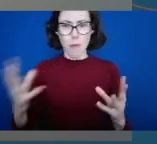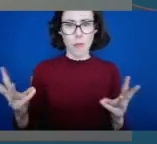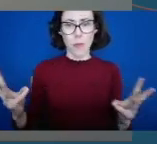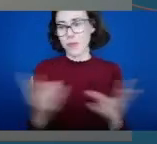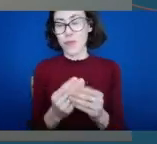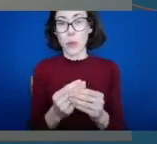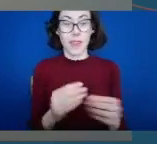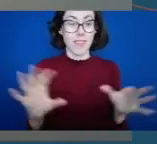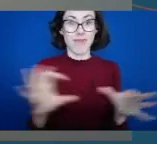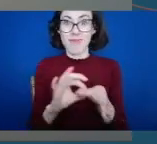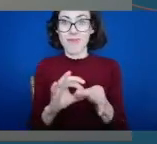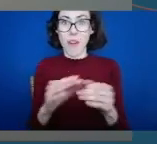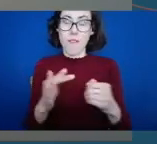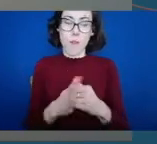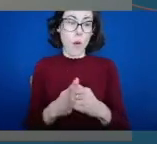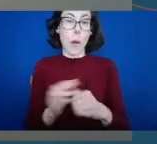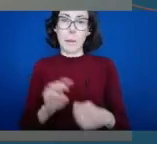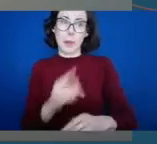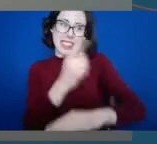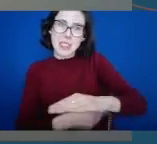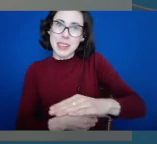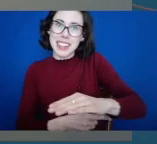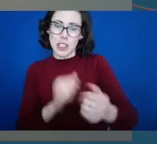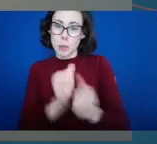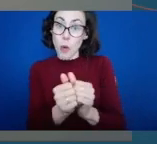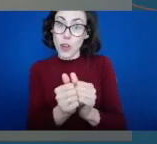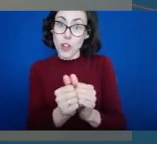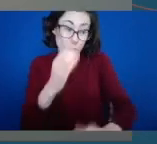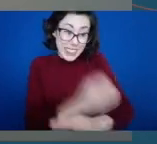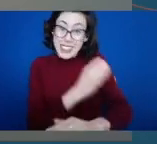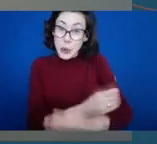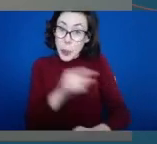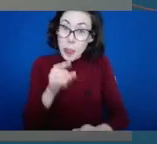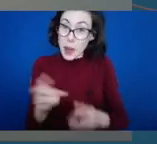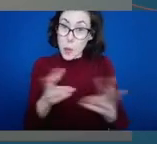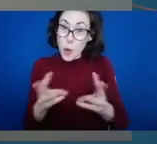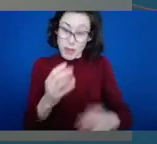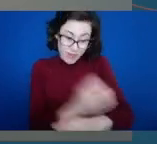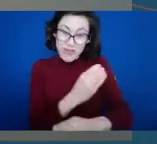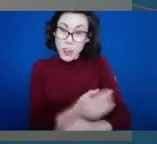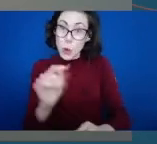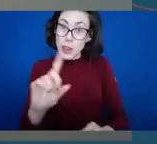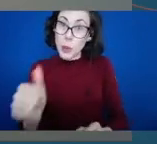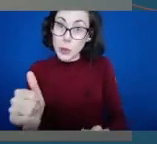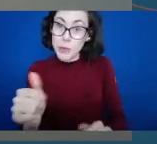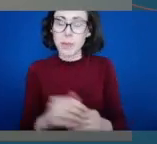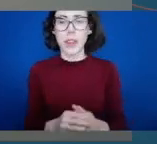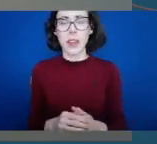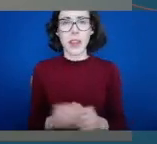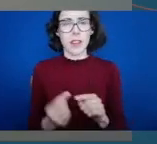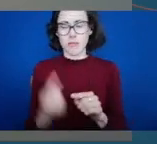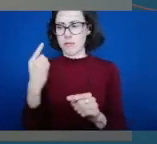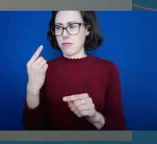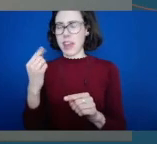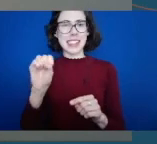So let's continue that momentum as we move into 2021. refer back to Sarah Hughes conversation with us this